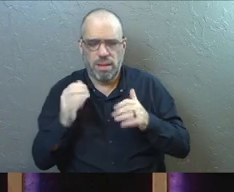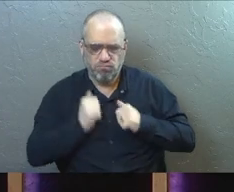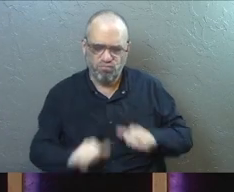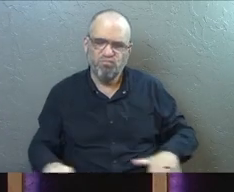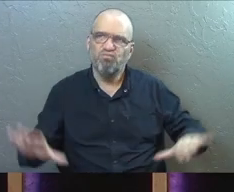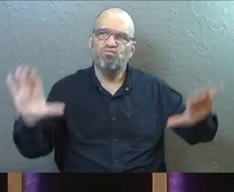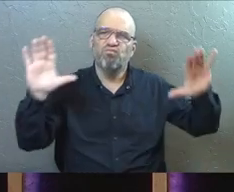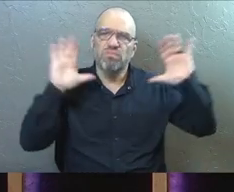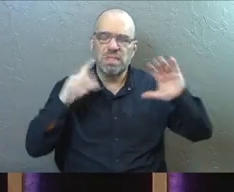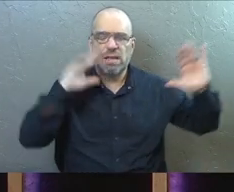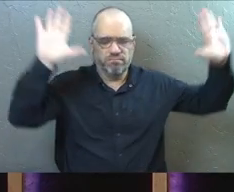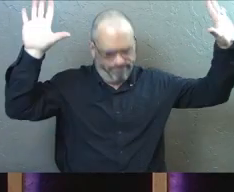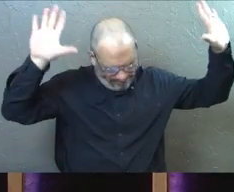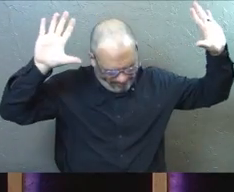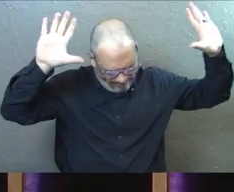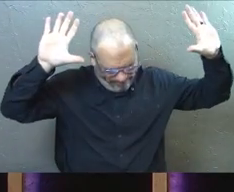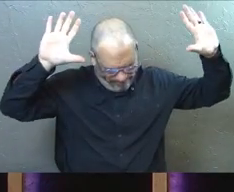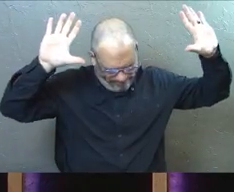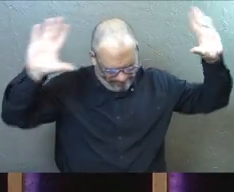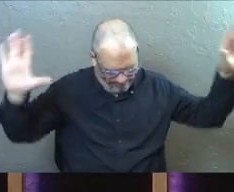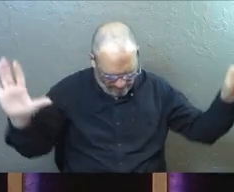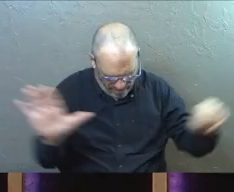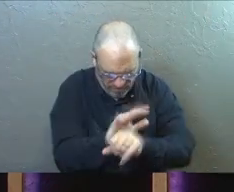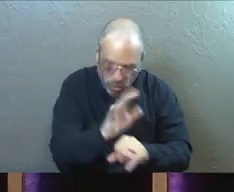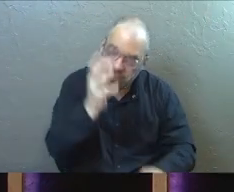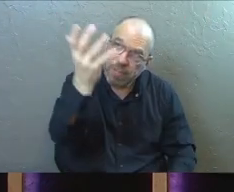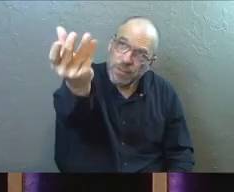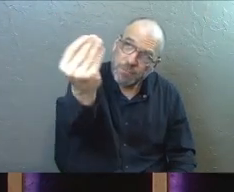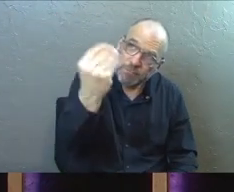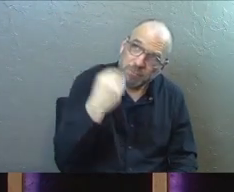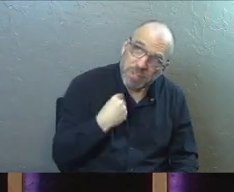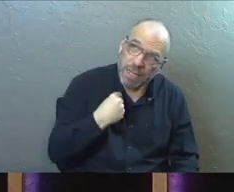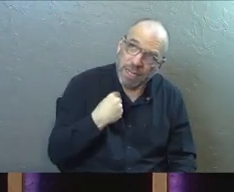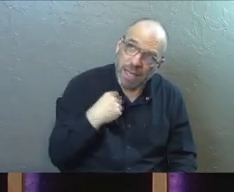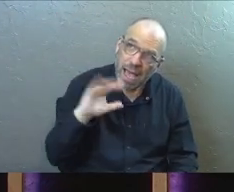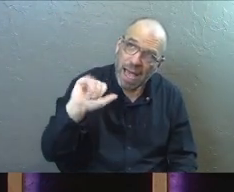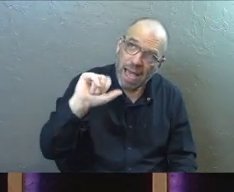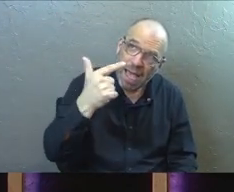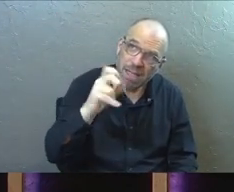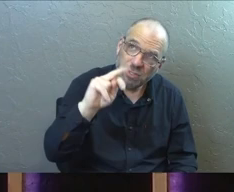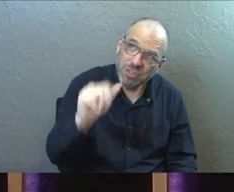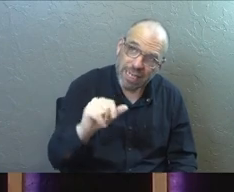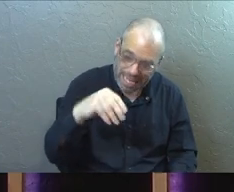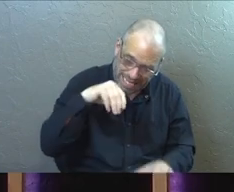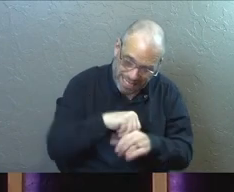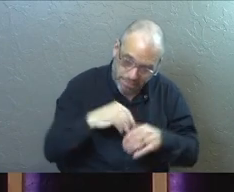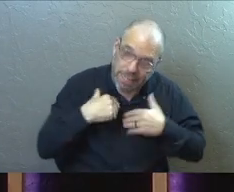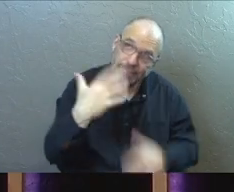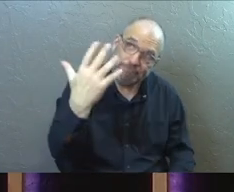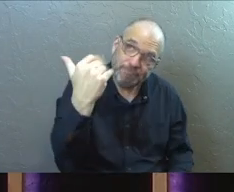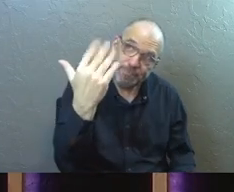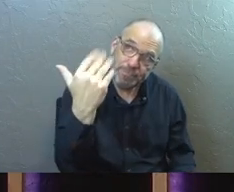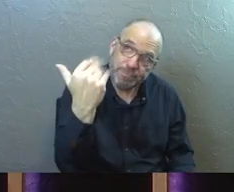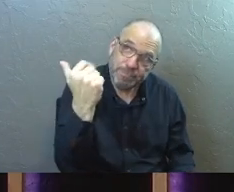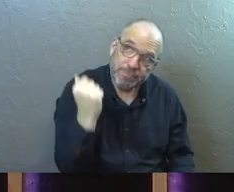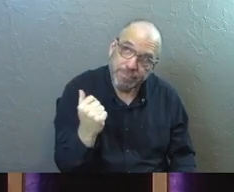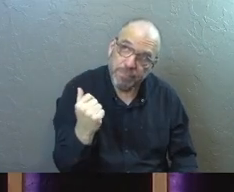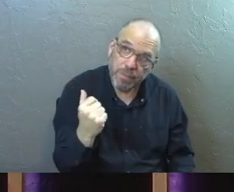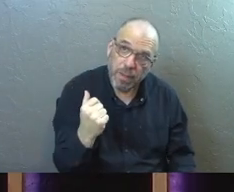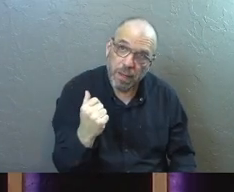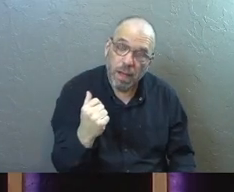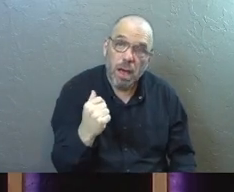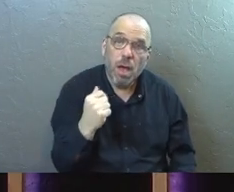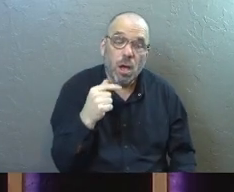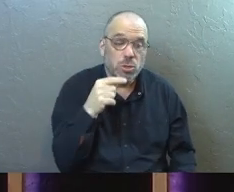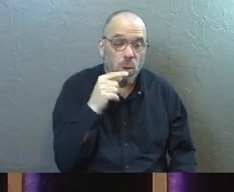down and for you to say, I'm totally surrendered and I want your agenda to be done in me. And so